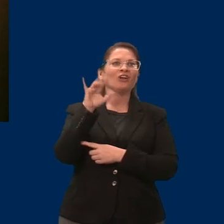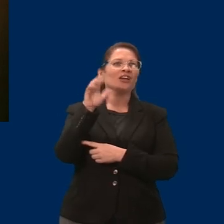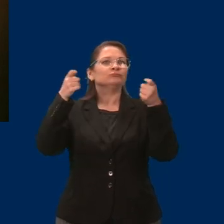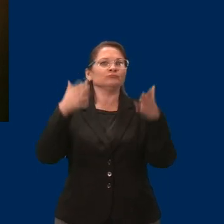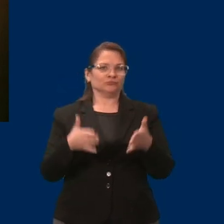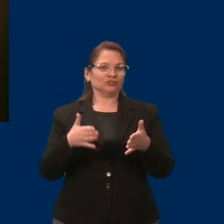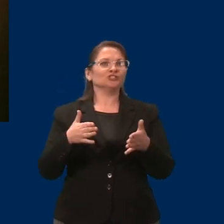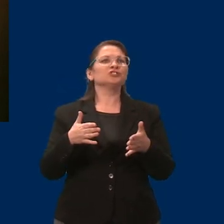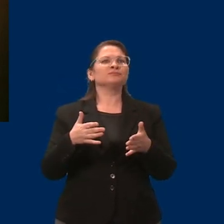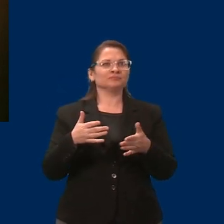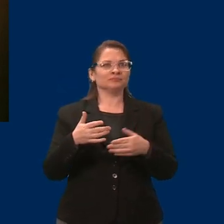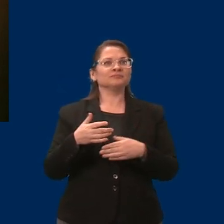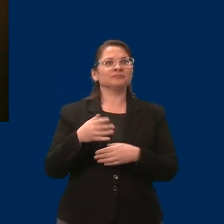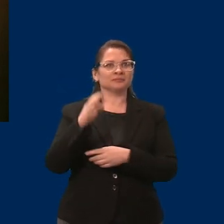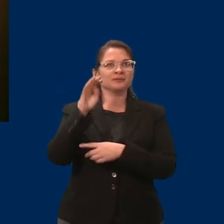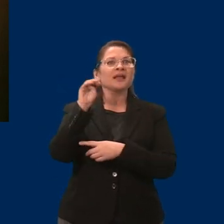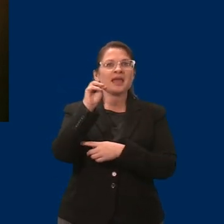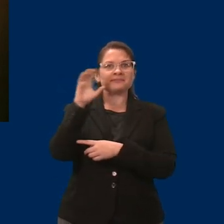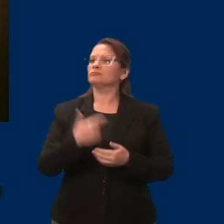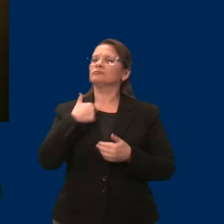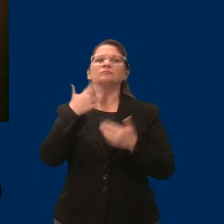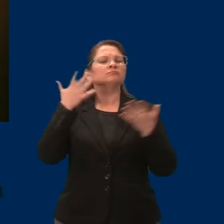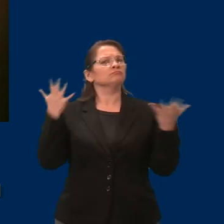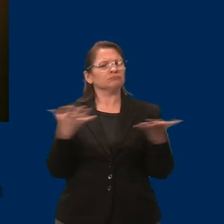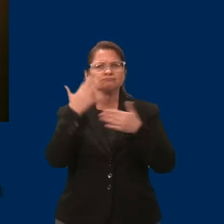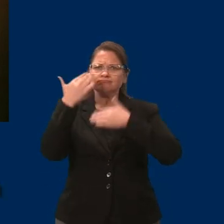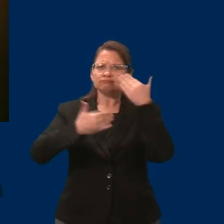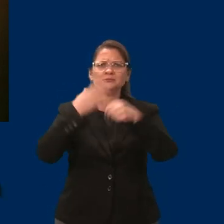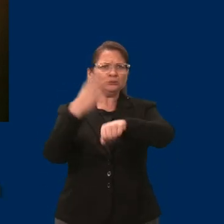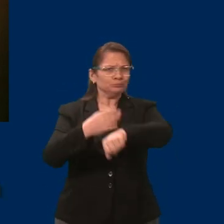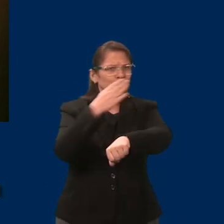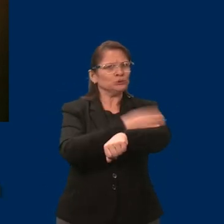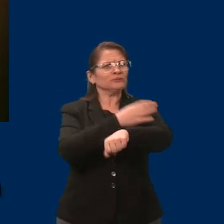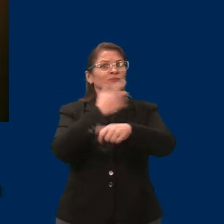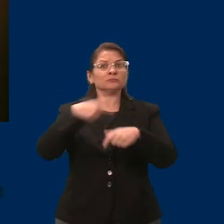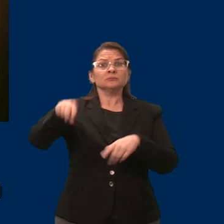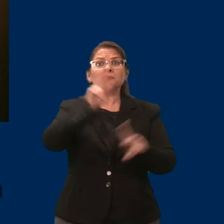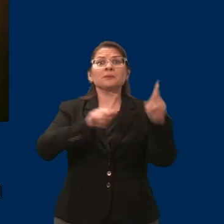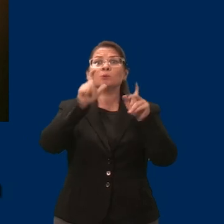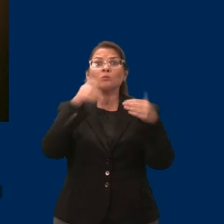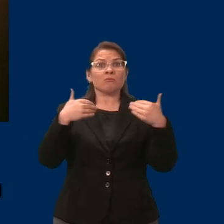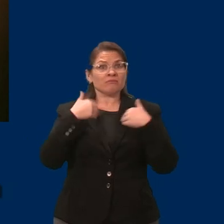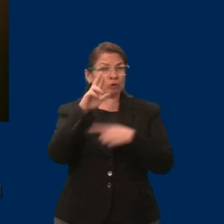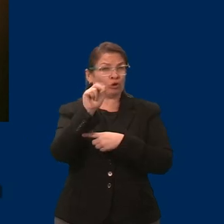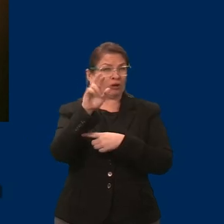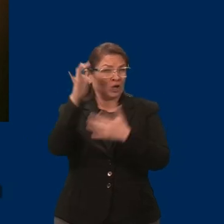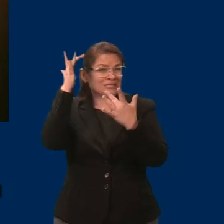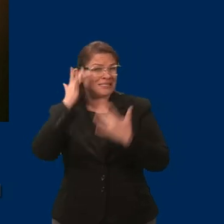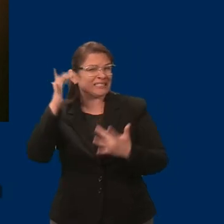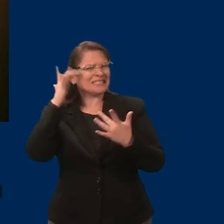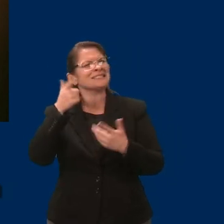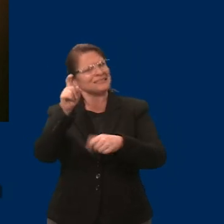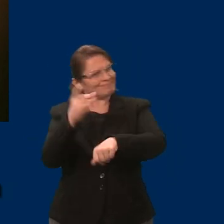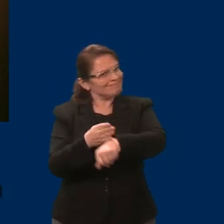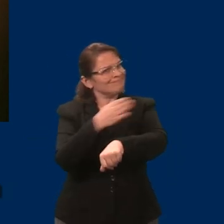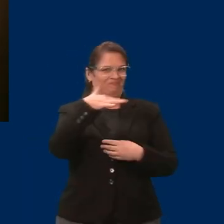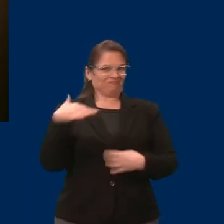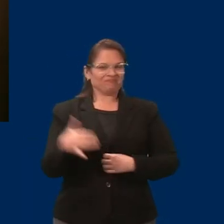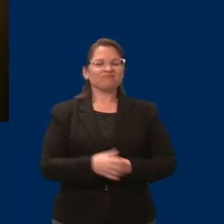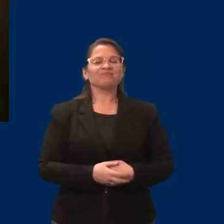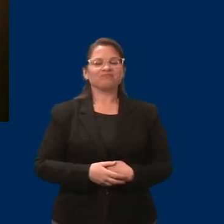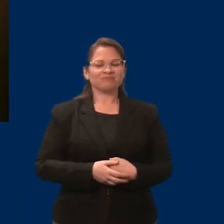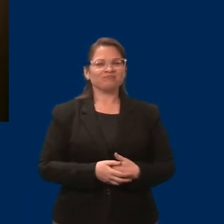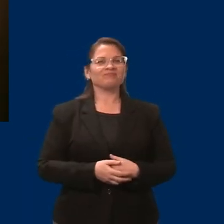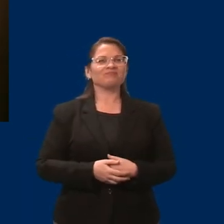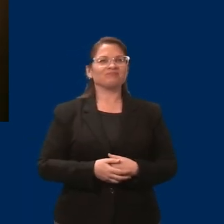state agency, Minnesota Rare Disease Advisory Council. I'm a white woman with brown hair and glasses. I'm wearing a black suit, silver necklace.